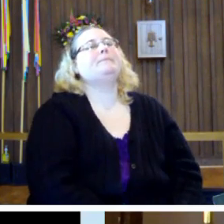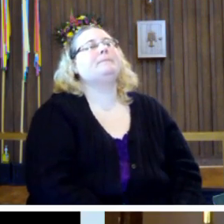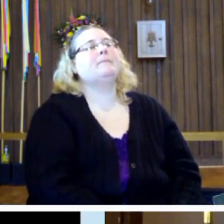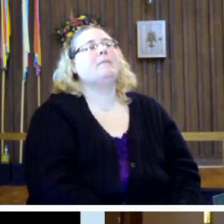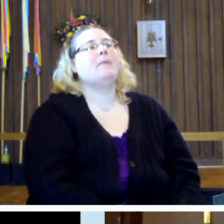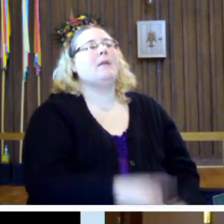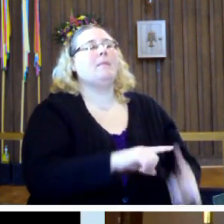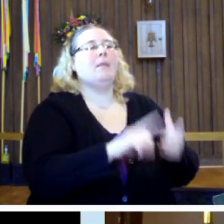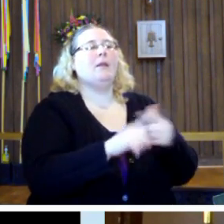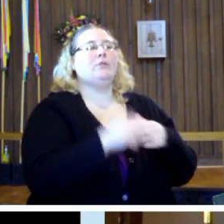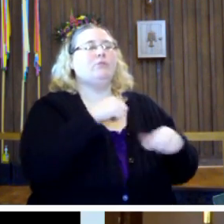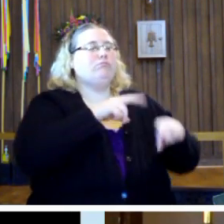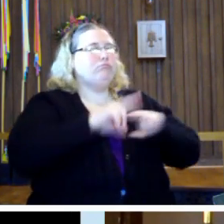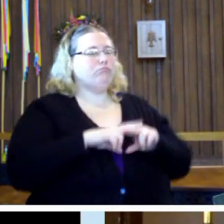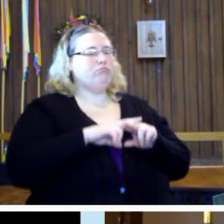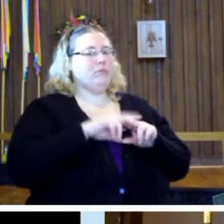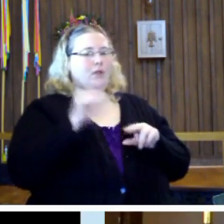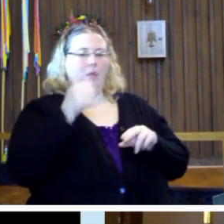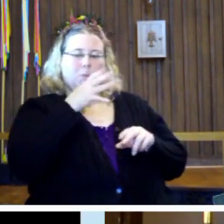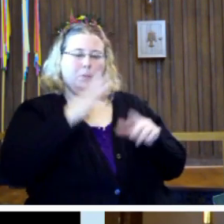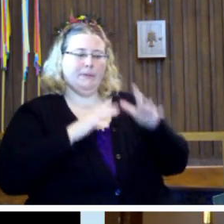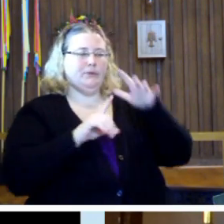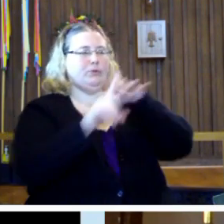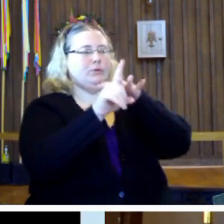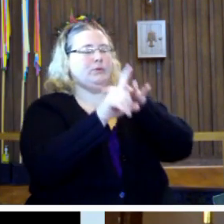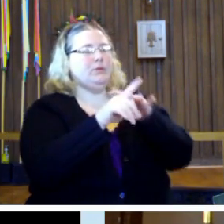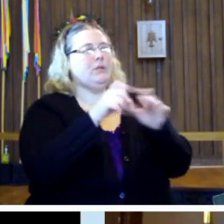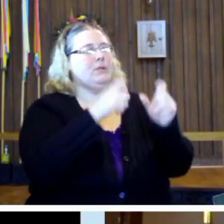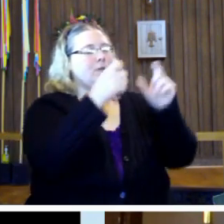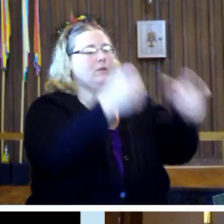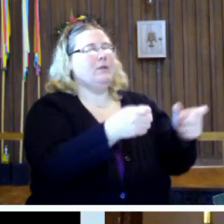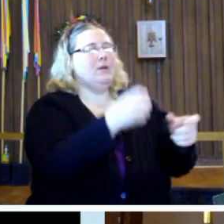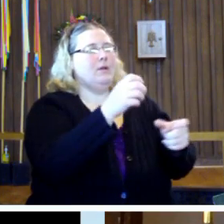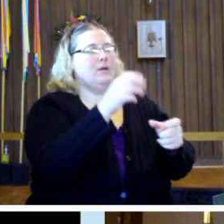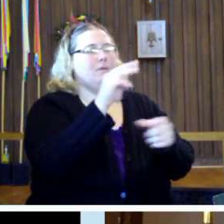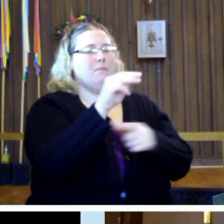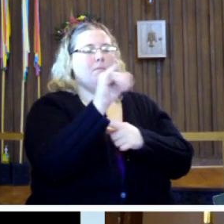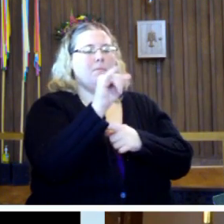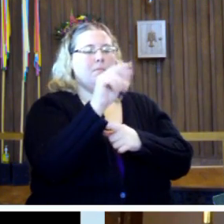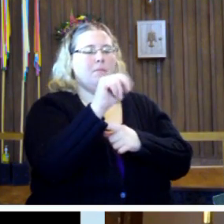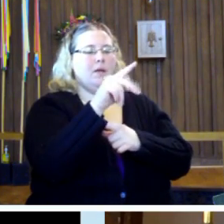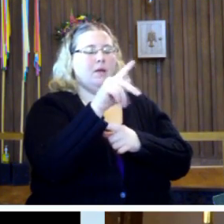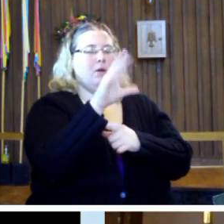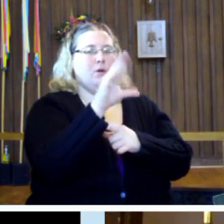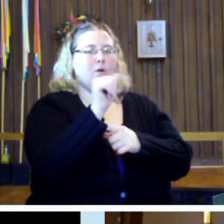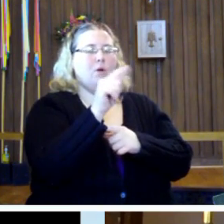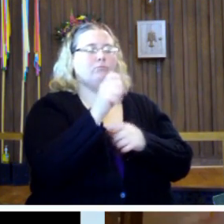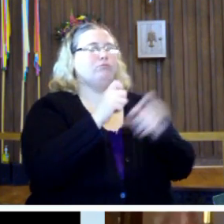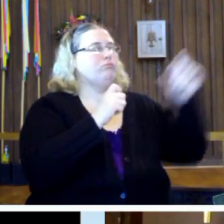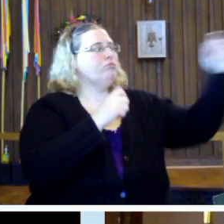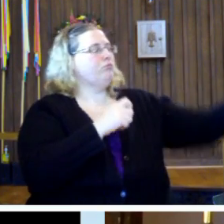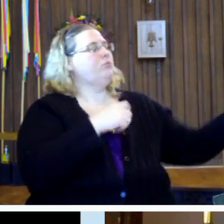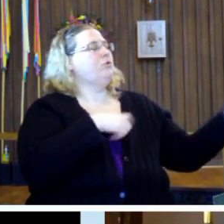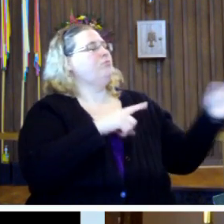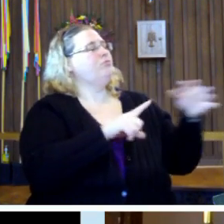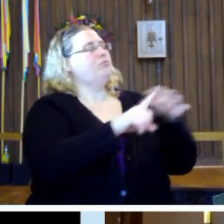And then she sits down and this other woman comes up and she hands her mink coat to the guy, the usher. And she gets up there and she says, you